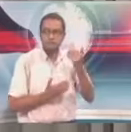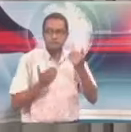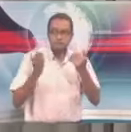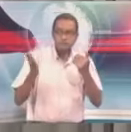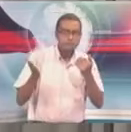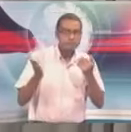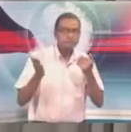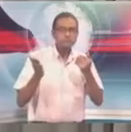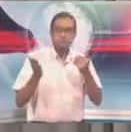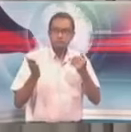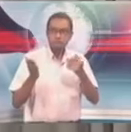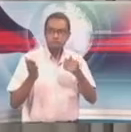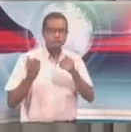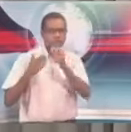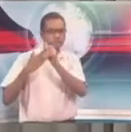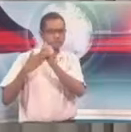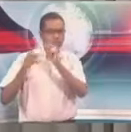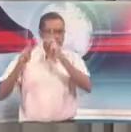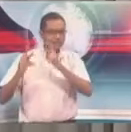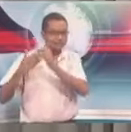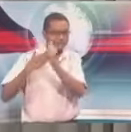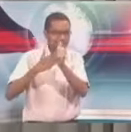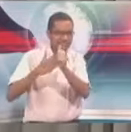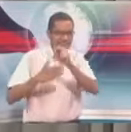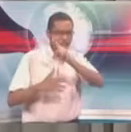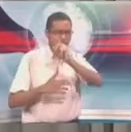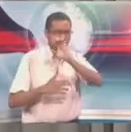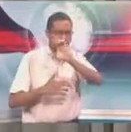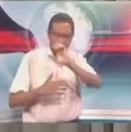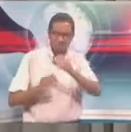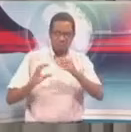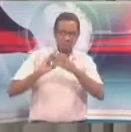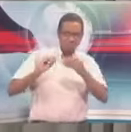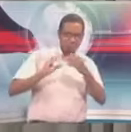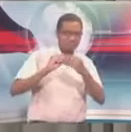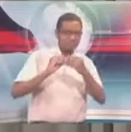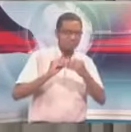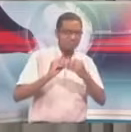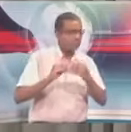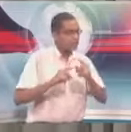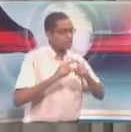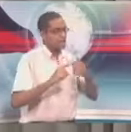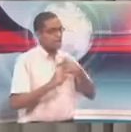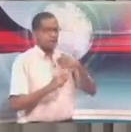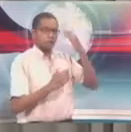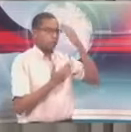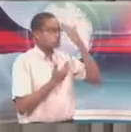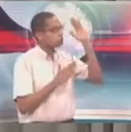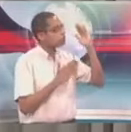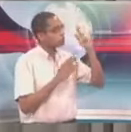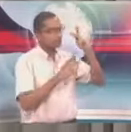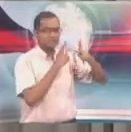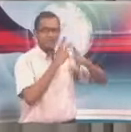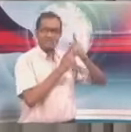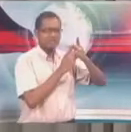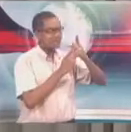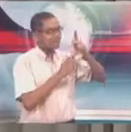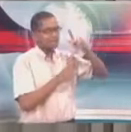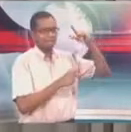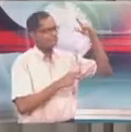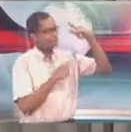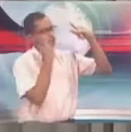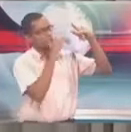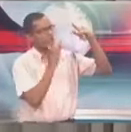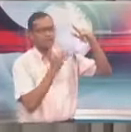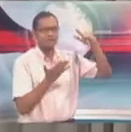plane they came on, who it is, etc. I've also heard it suggested that it is not true that we did not know who this delegation